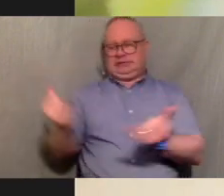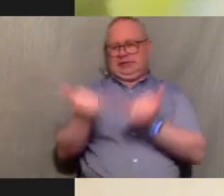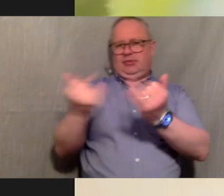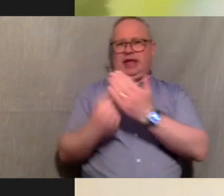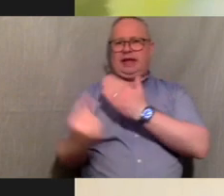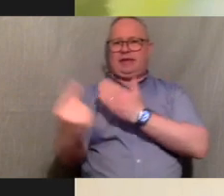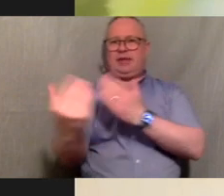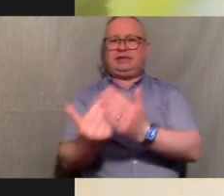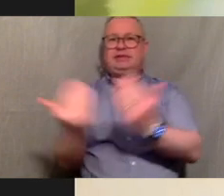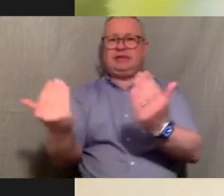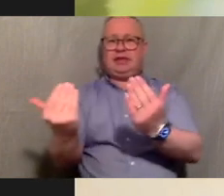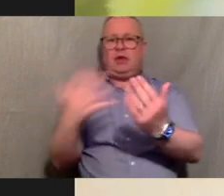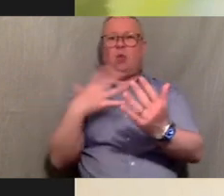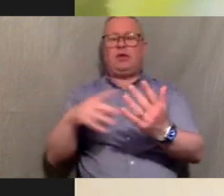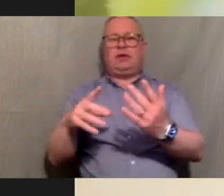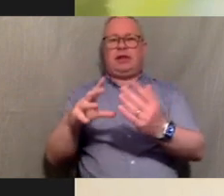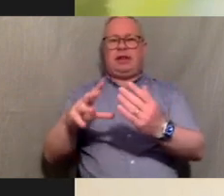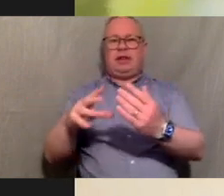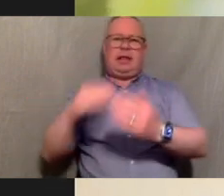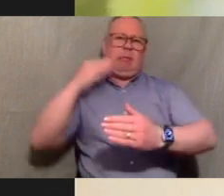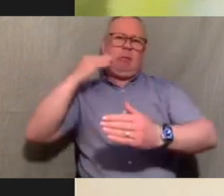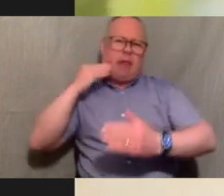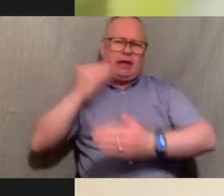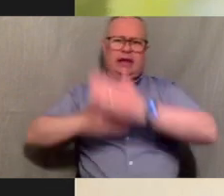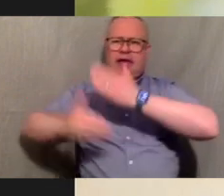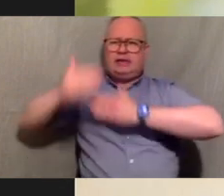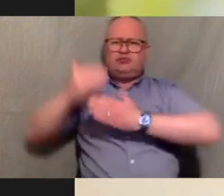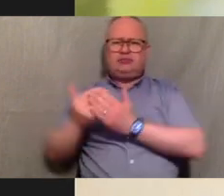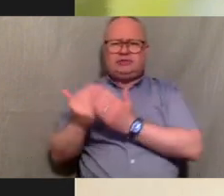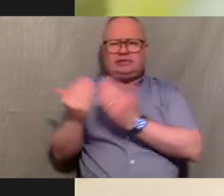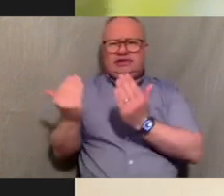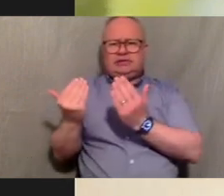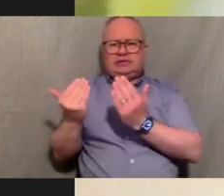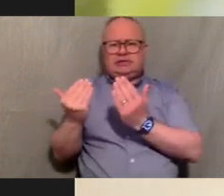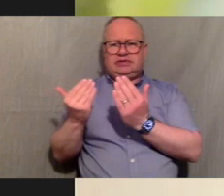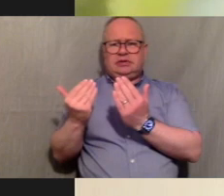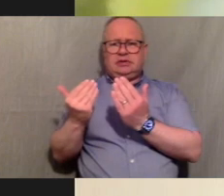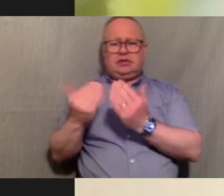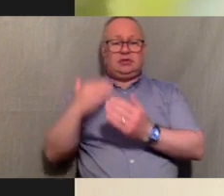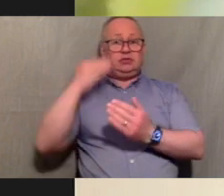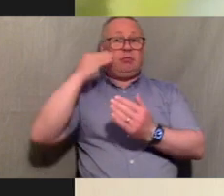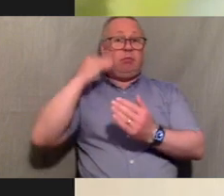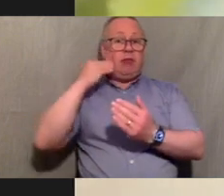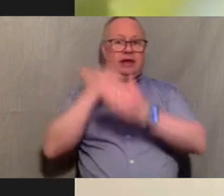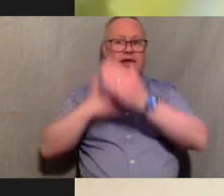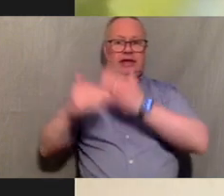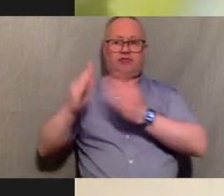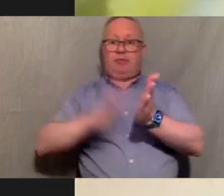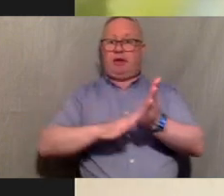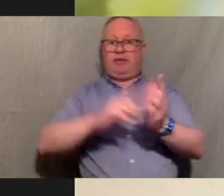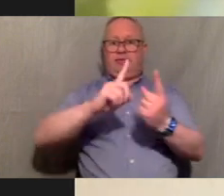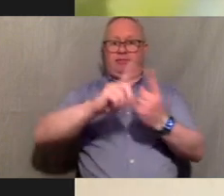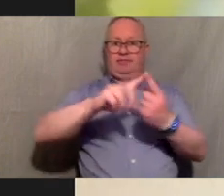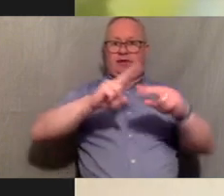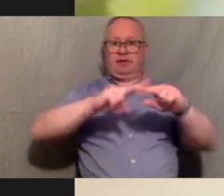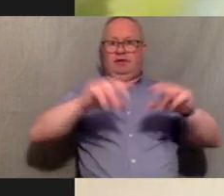historian days and celebrate those and do things for like there's two versions of black history months and there's february and october and even if we could just solely focus